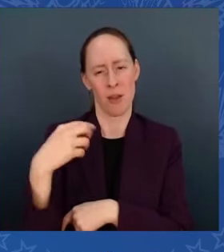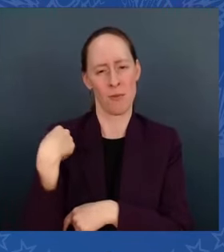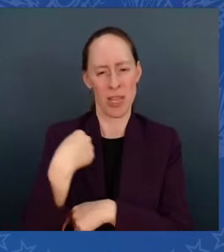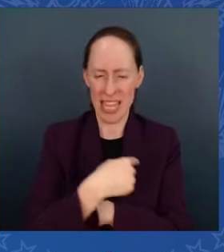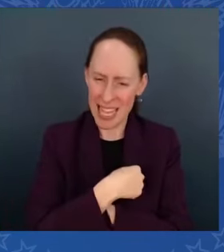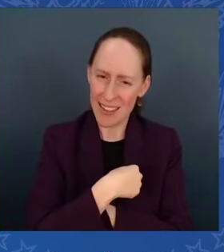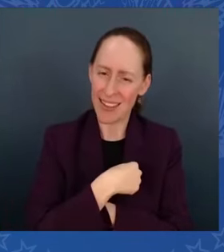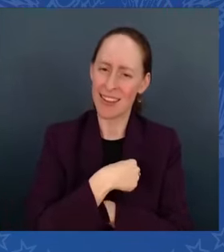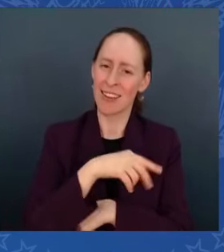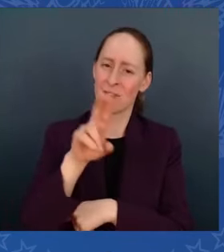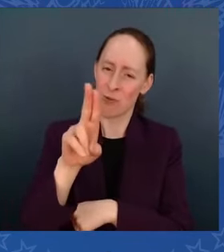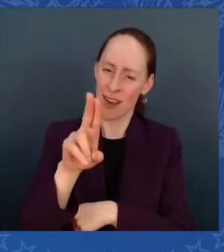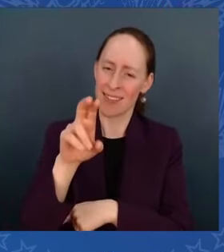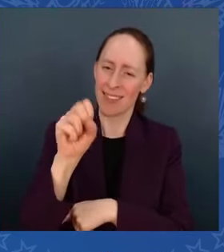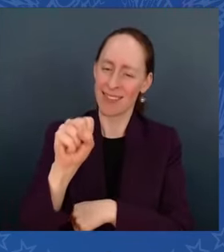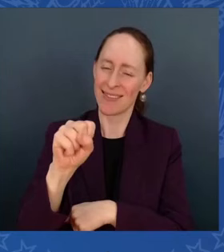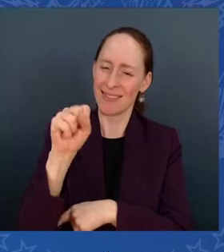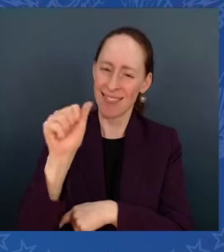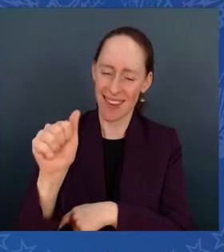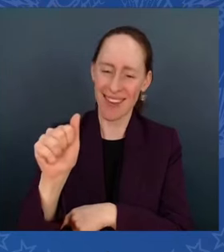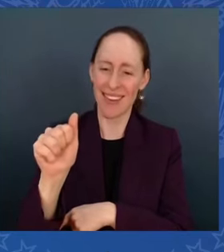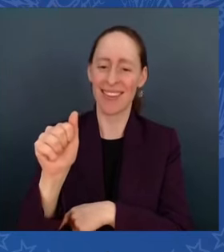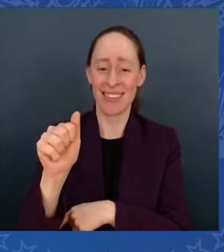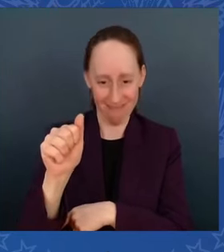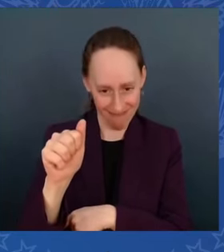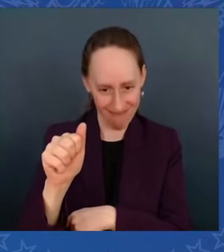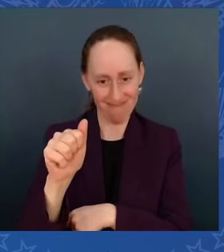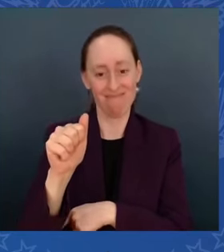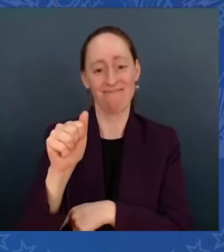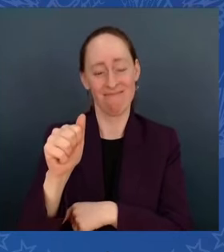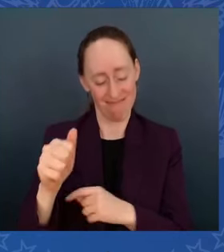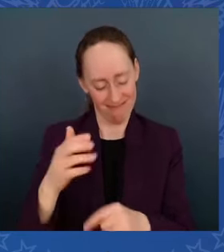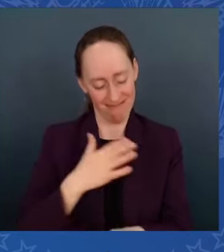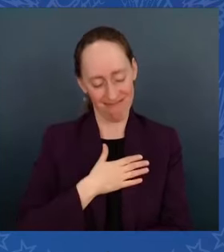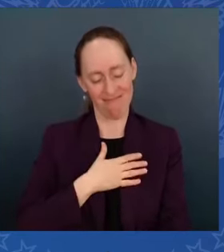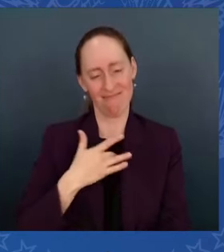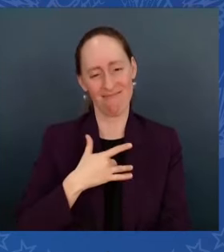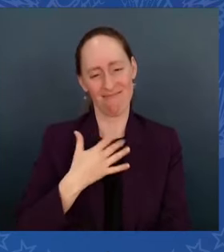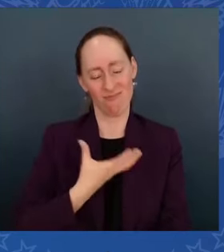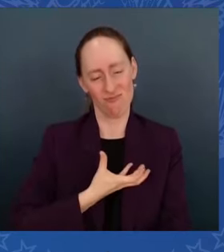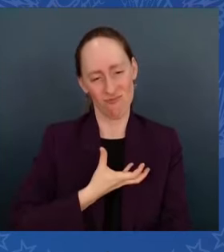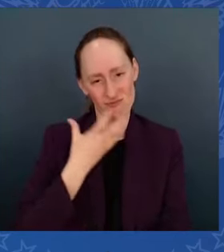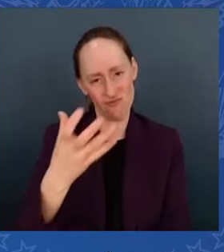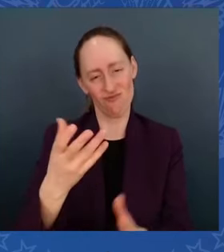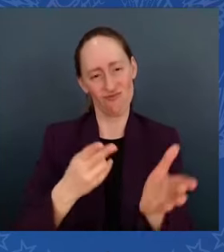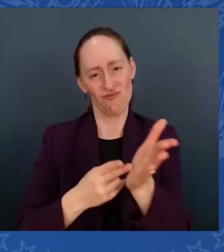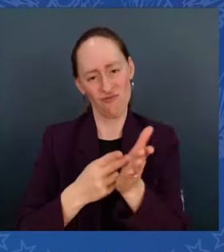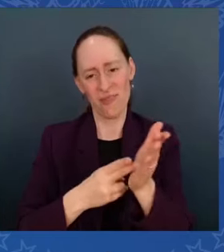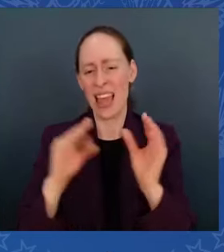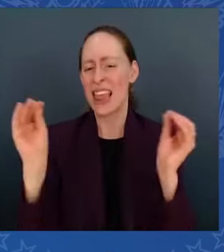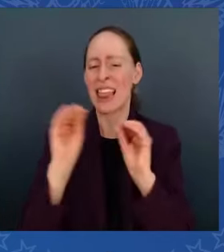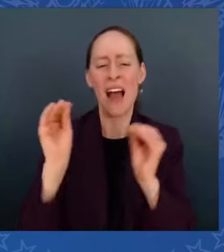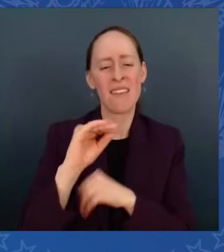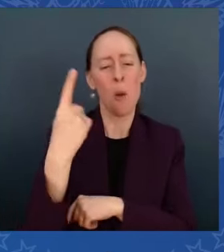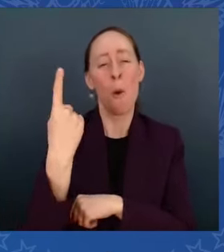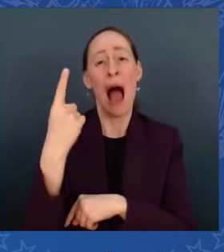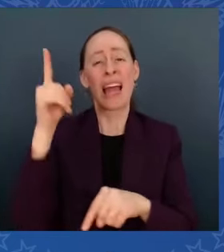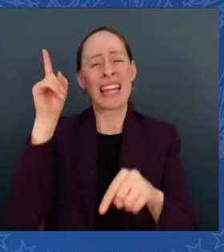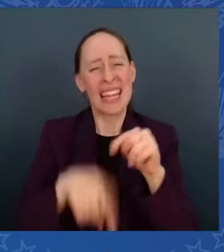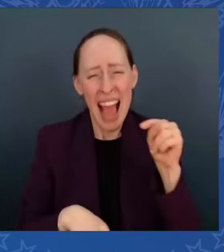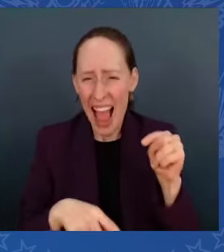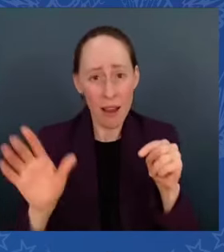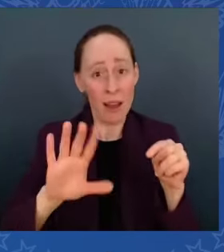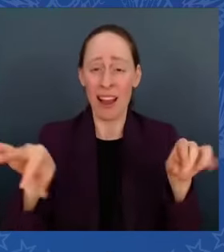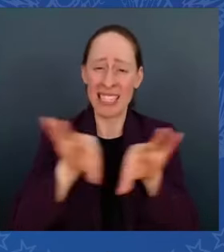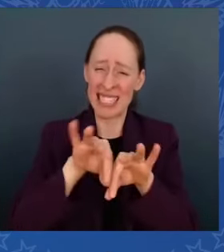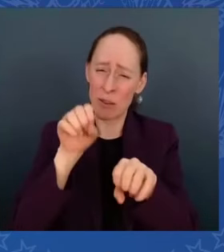I mean it. The bottom of our — and there's nothing — there's nothing beyond our capacity when we work together. So let's get out